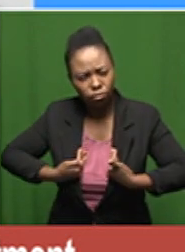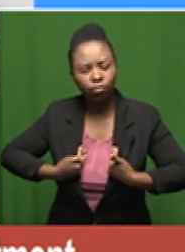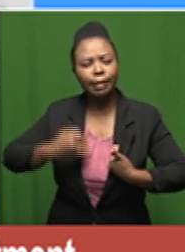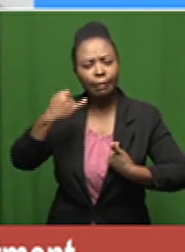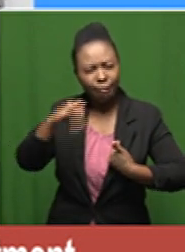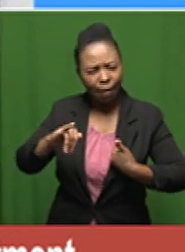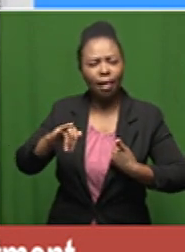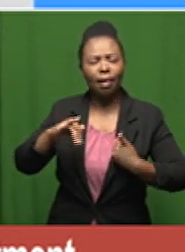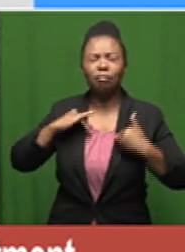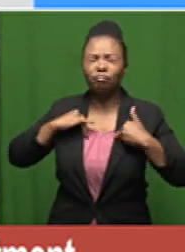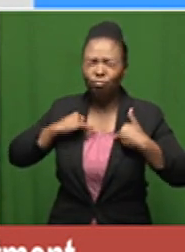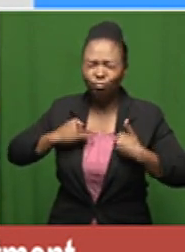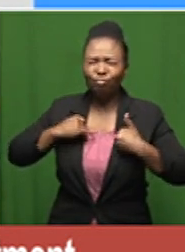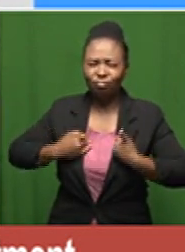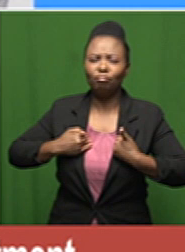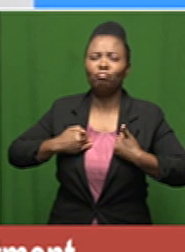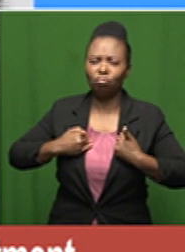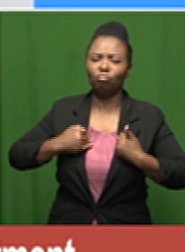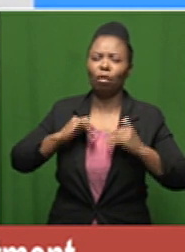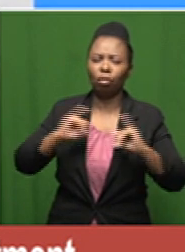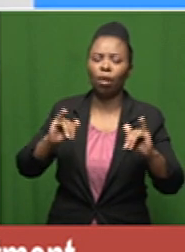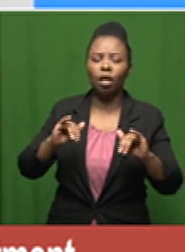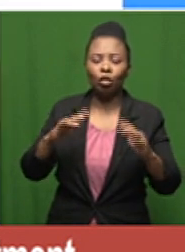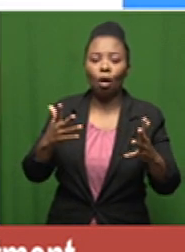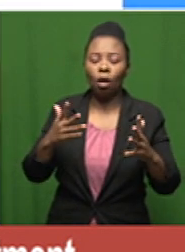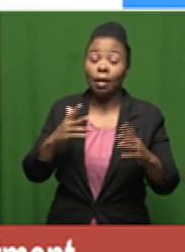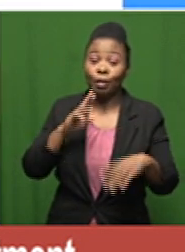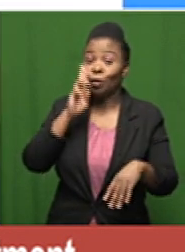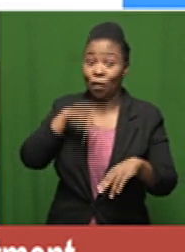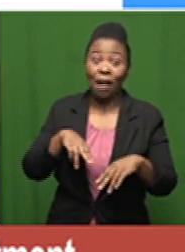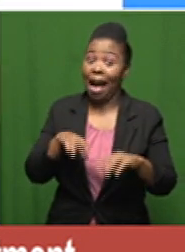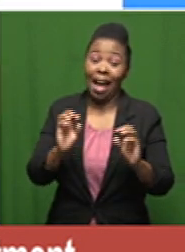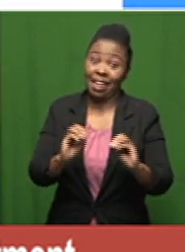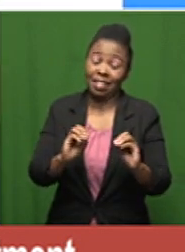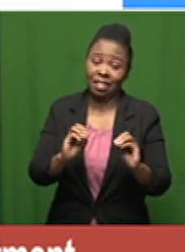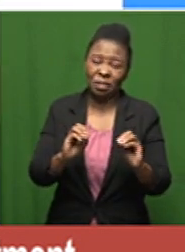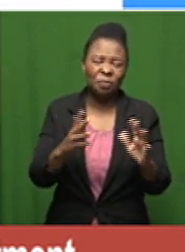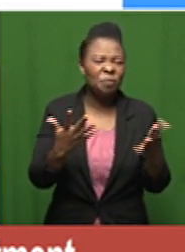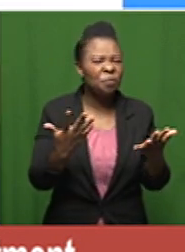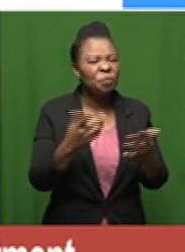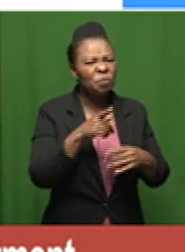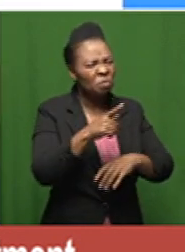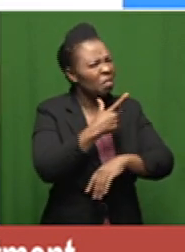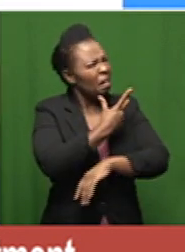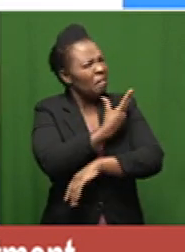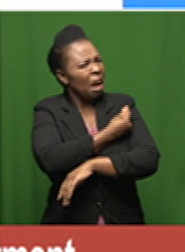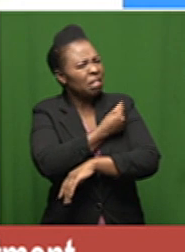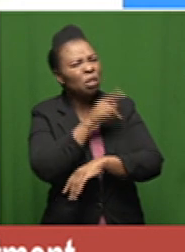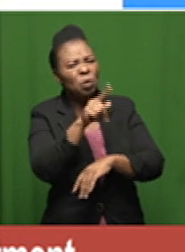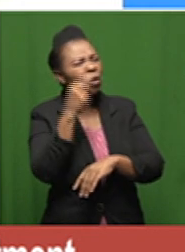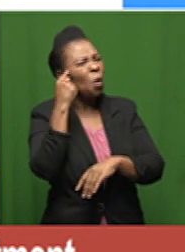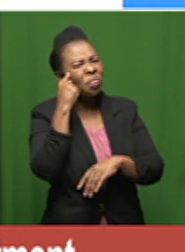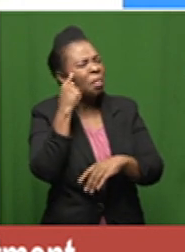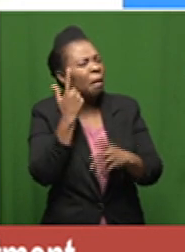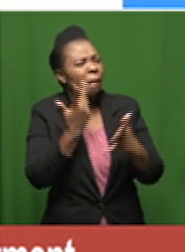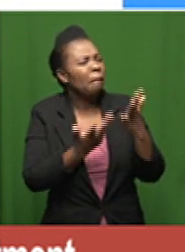so tired it's it's absolutely not funny regards to the vaccine what do you think of the vaccine and